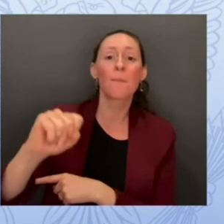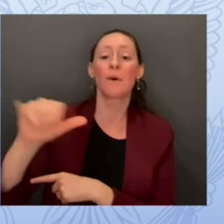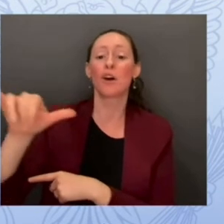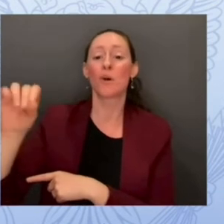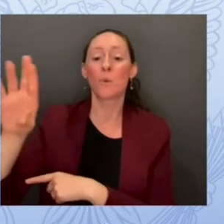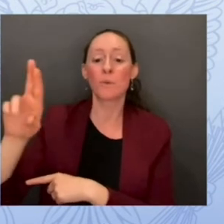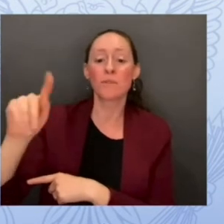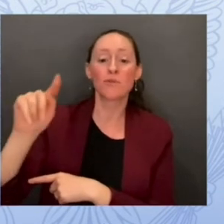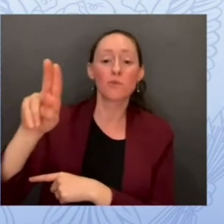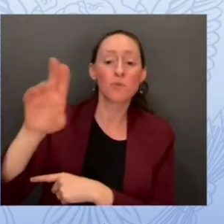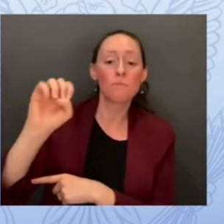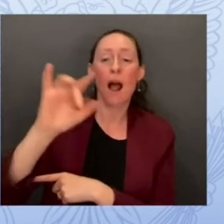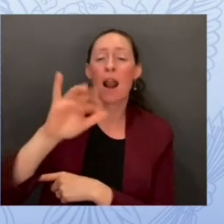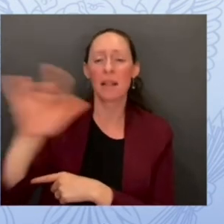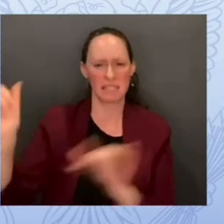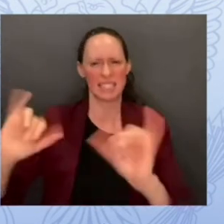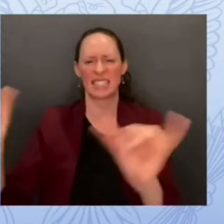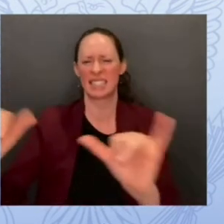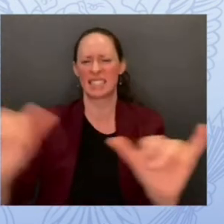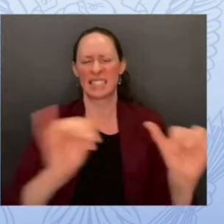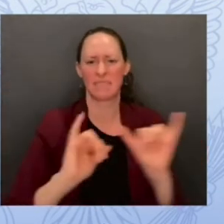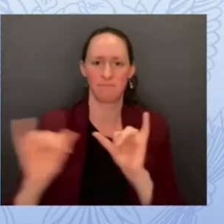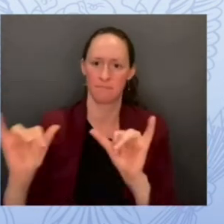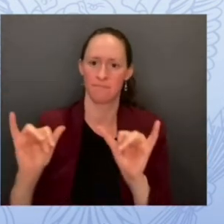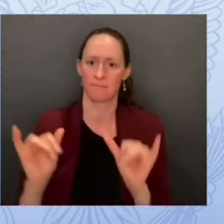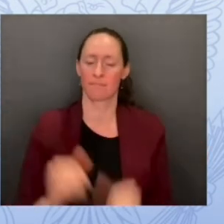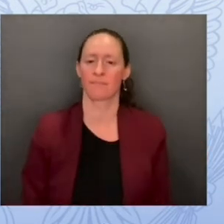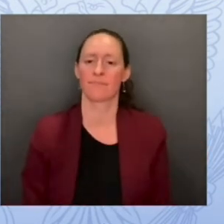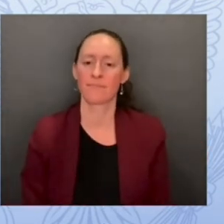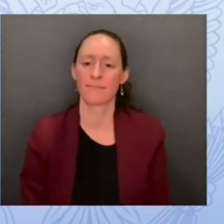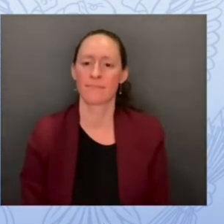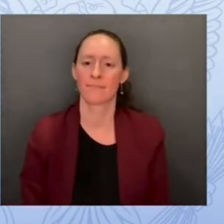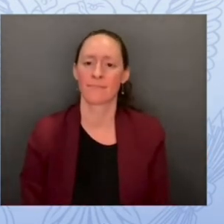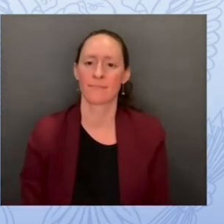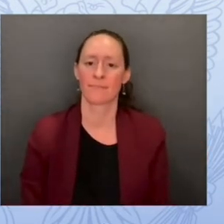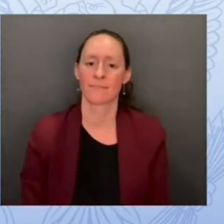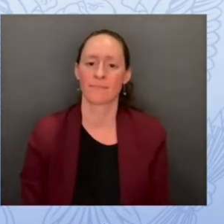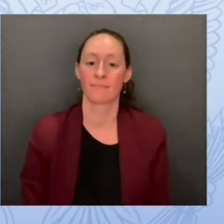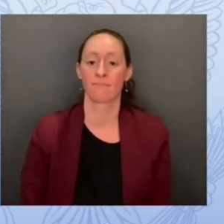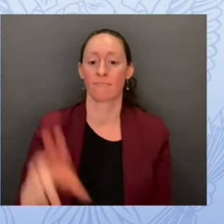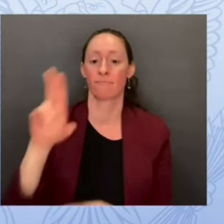by none other than the u.s department of defense and many others